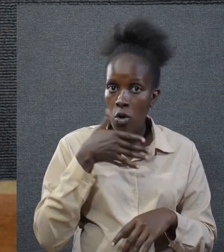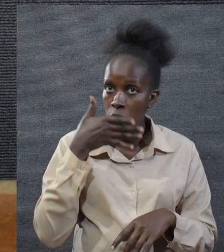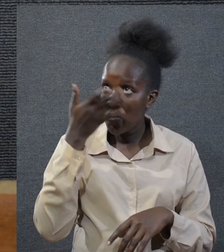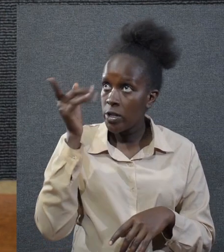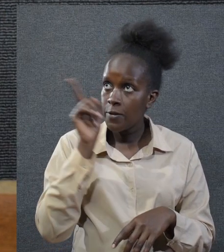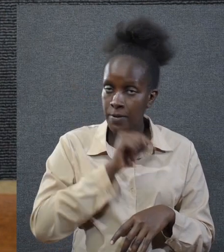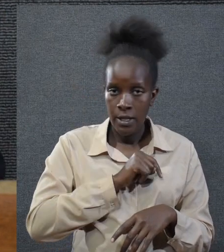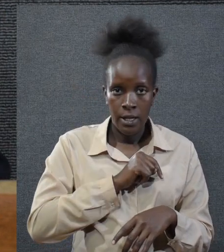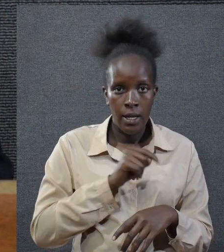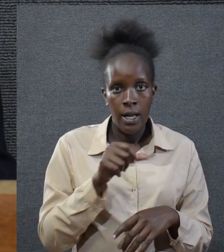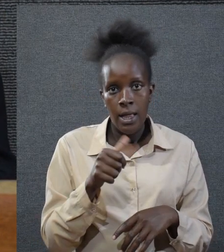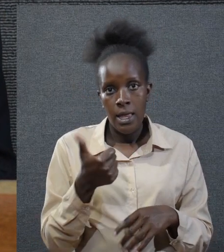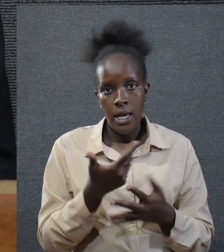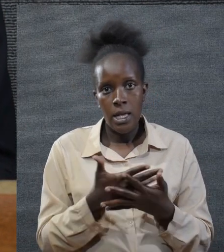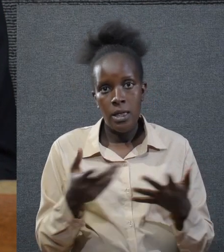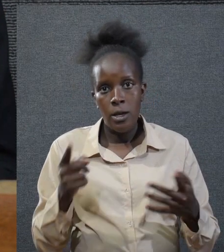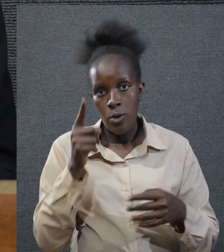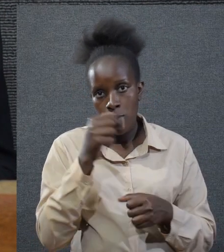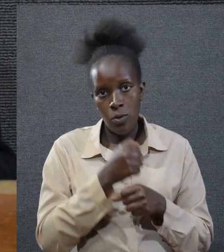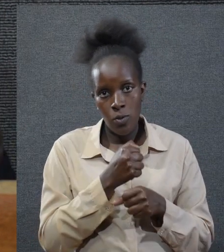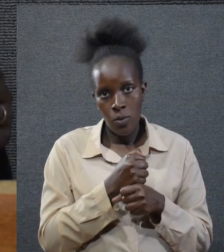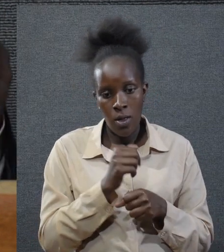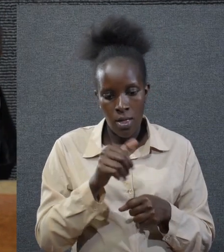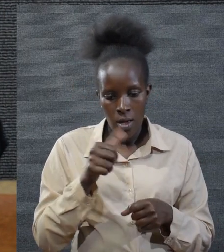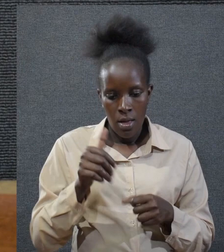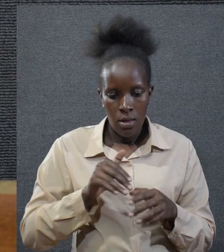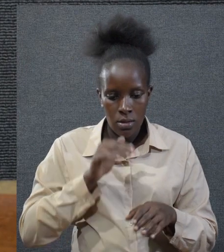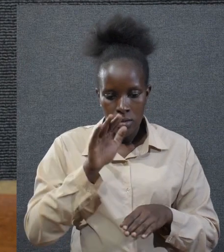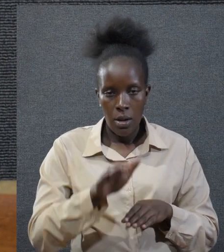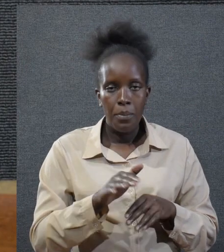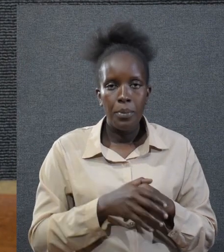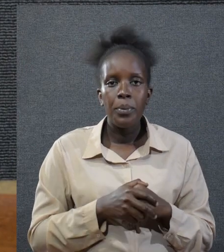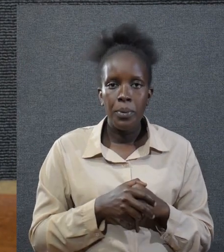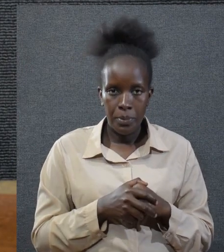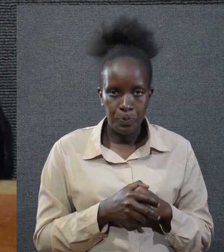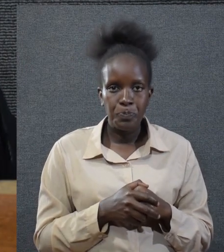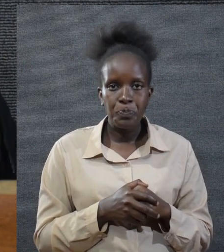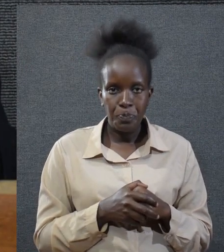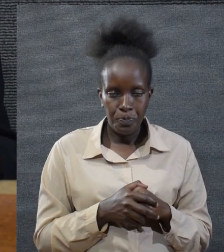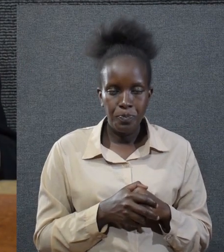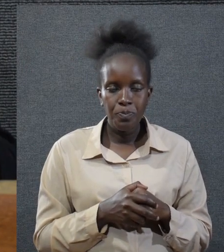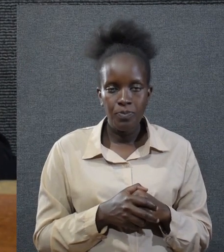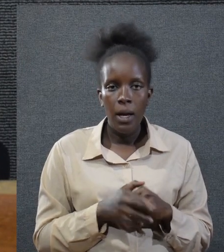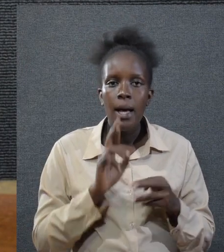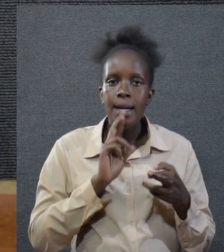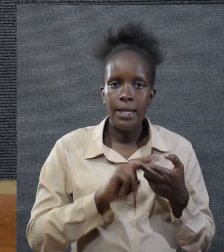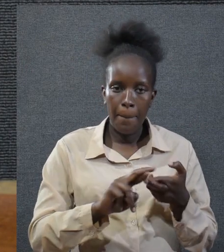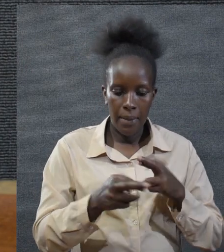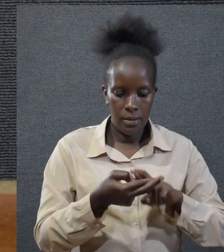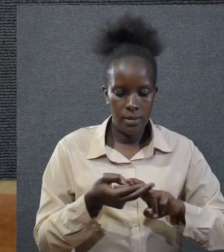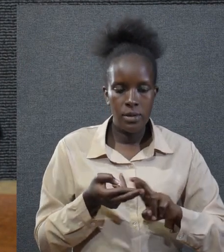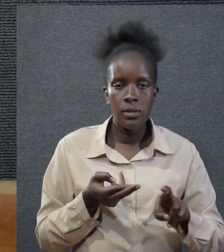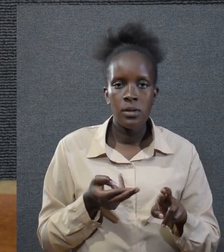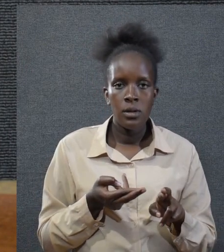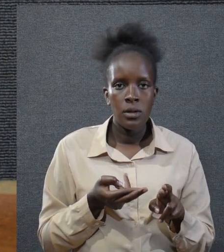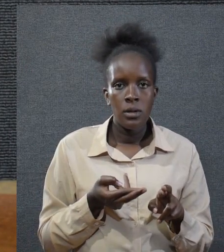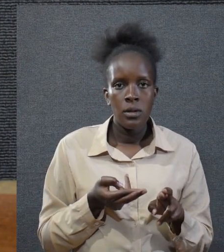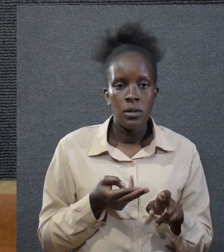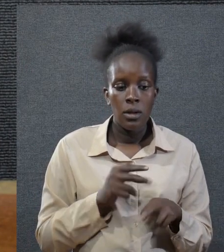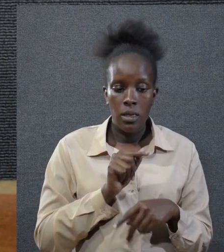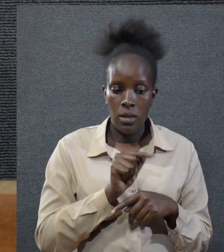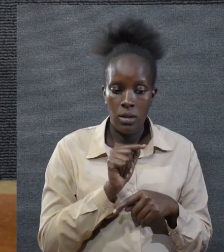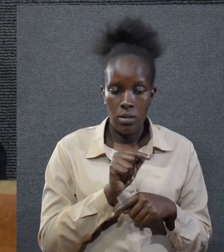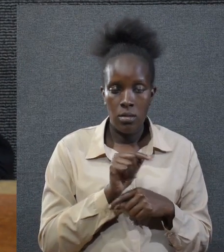after you have confessed the other thing that you do the other step that you go to is then repent